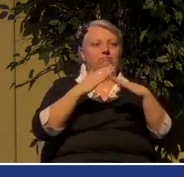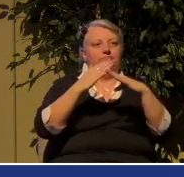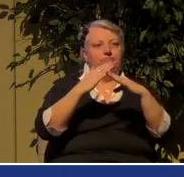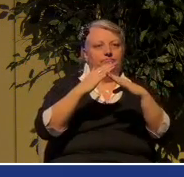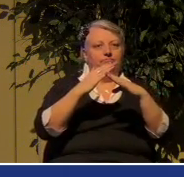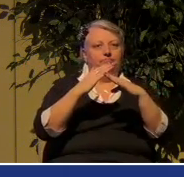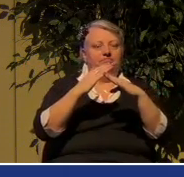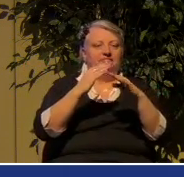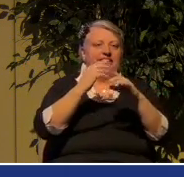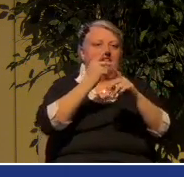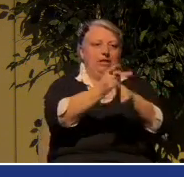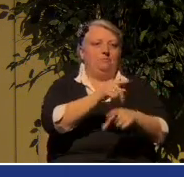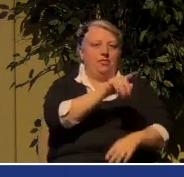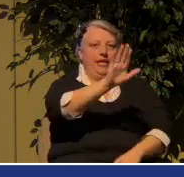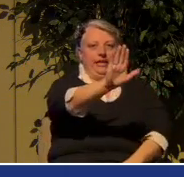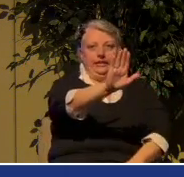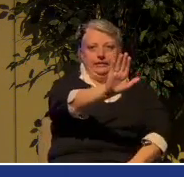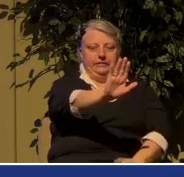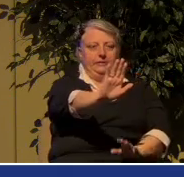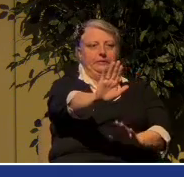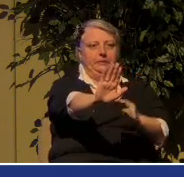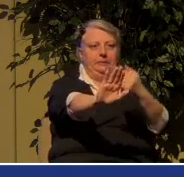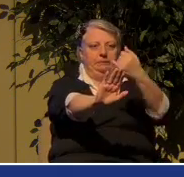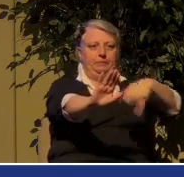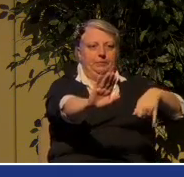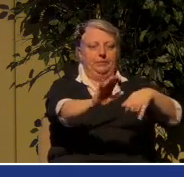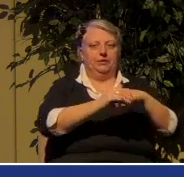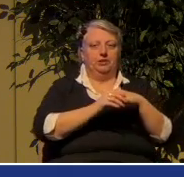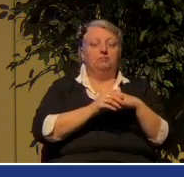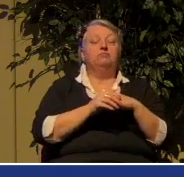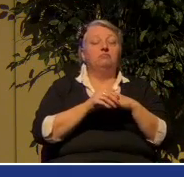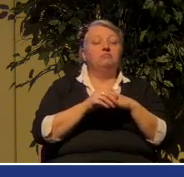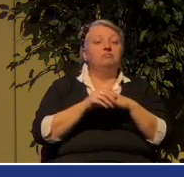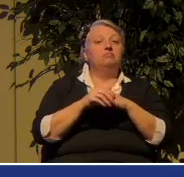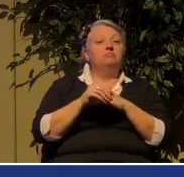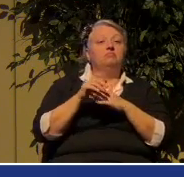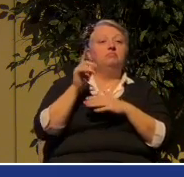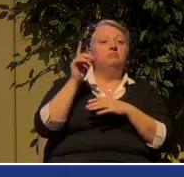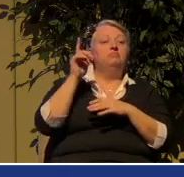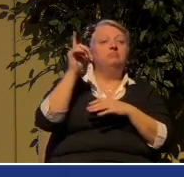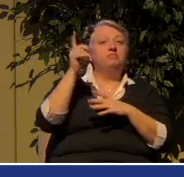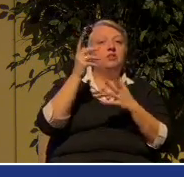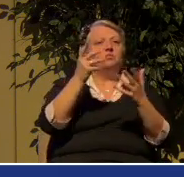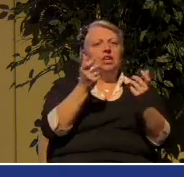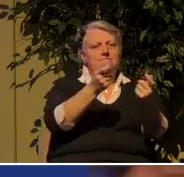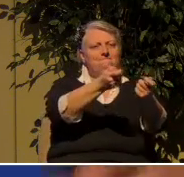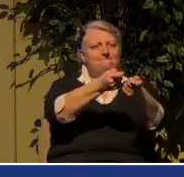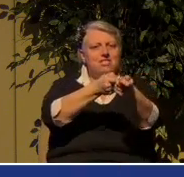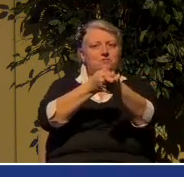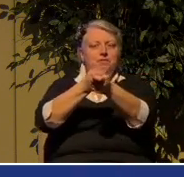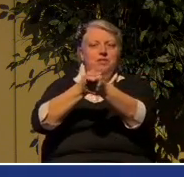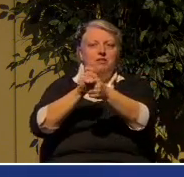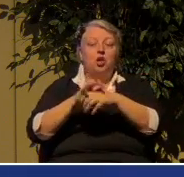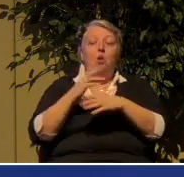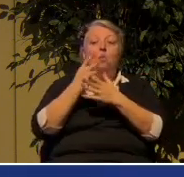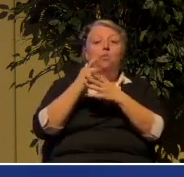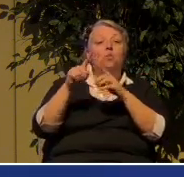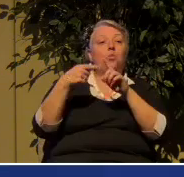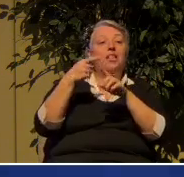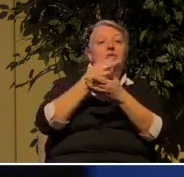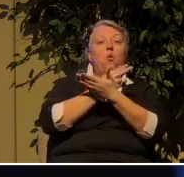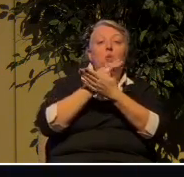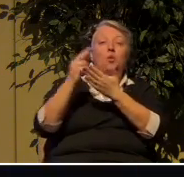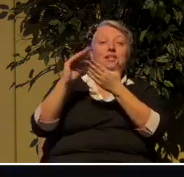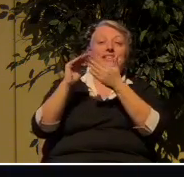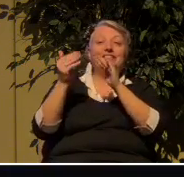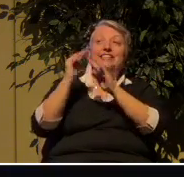righteousness of Jesus. Isn't that true? When the holy city comes, the new Jerusalem, everything that is unclean